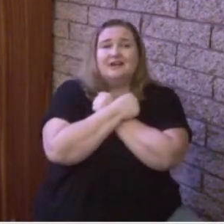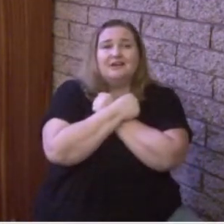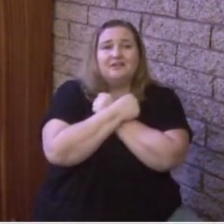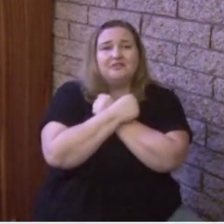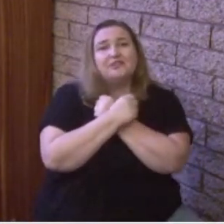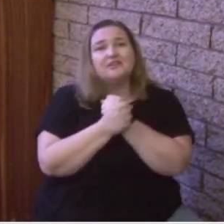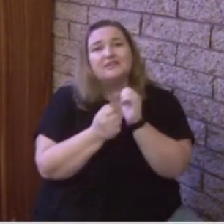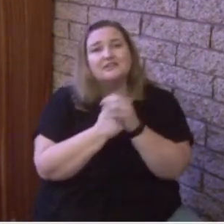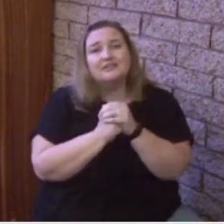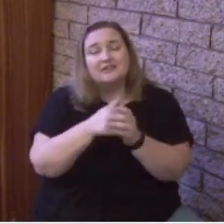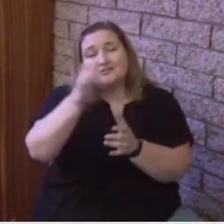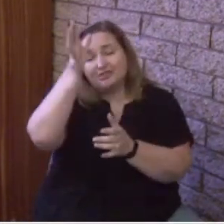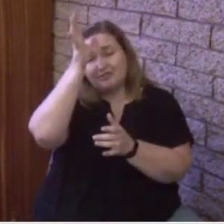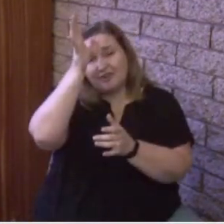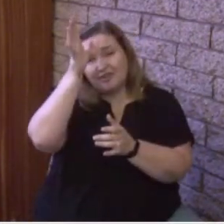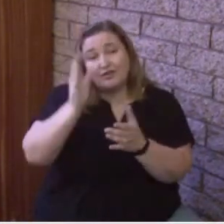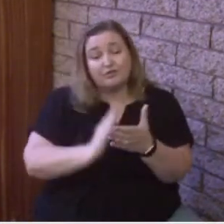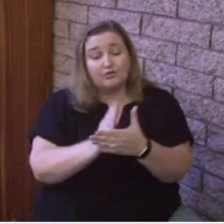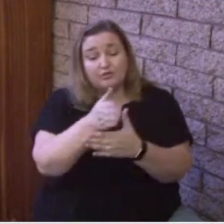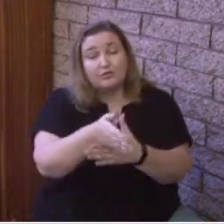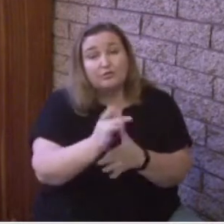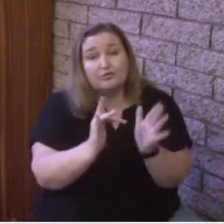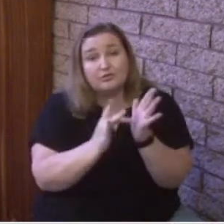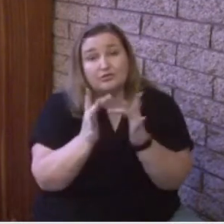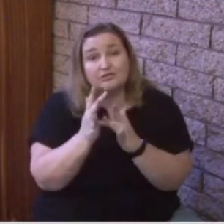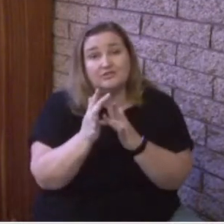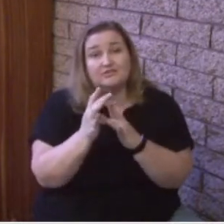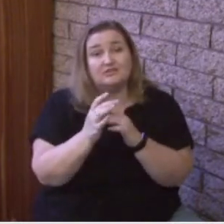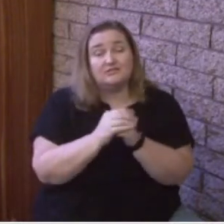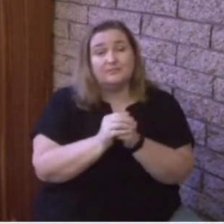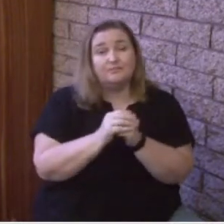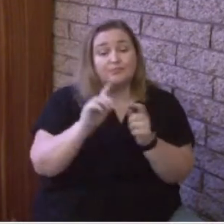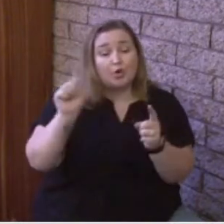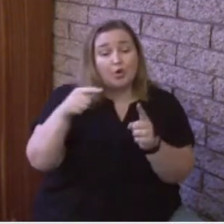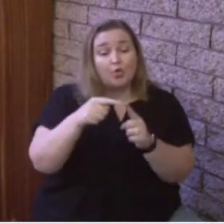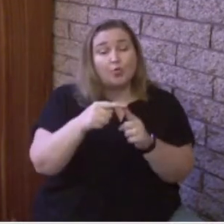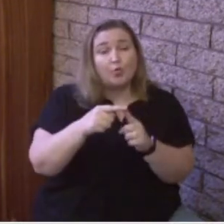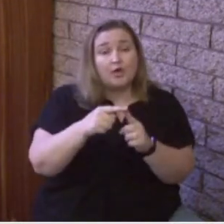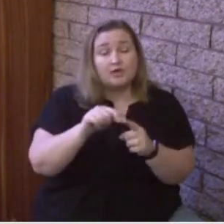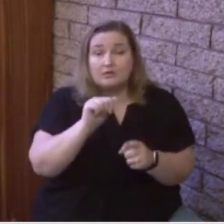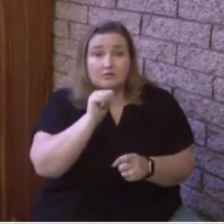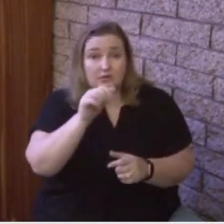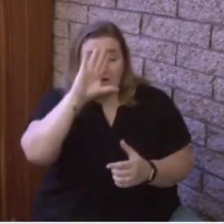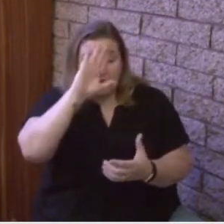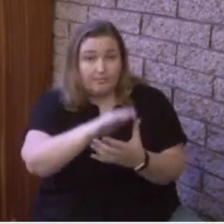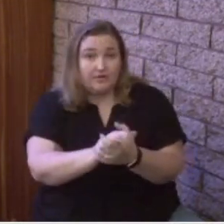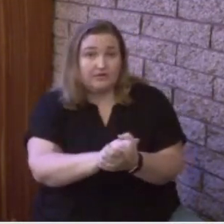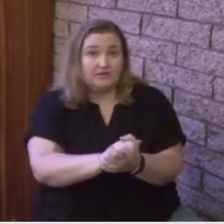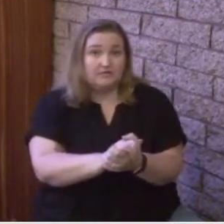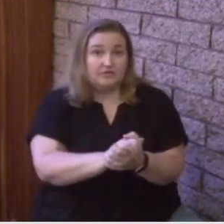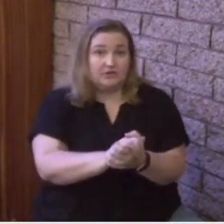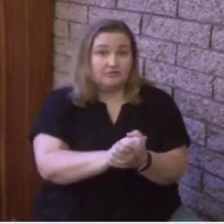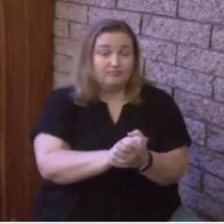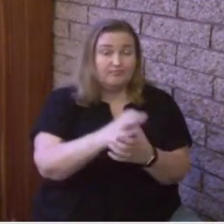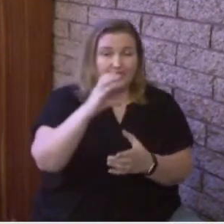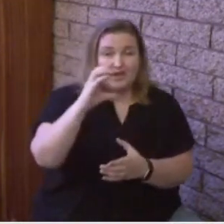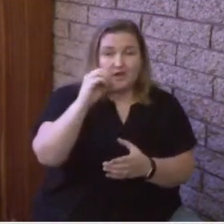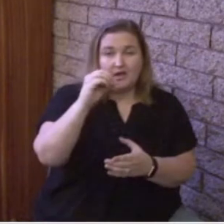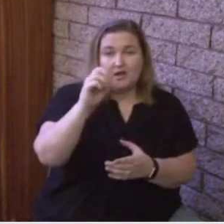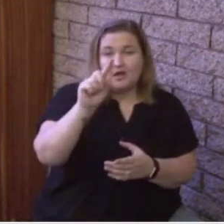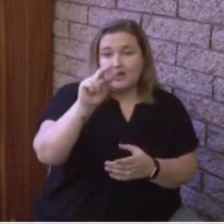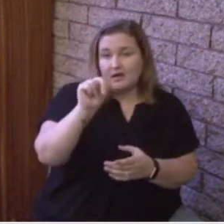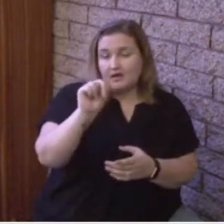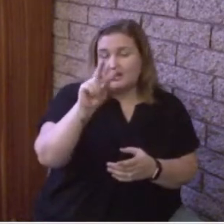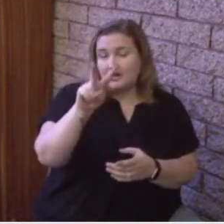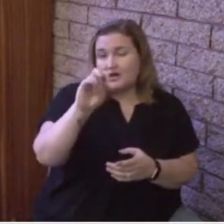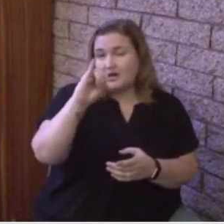Accepting that when that non-believer is convicted of that sin, and maybe you've made those choices, maybe you haven't, maybe you're on